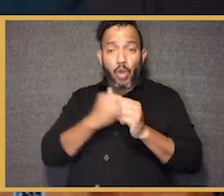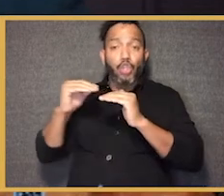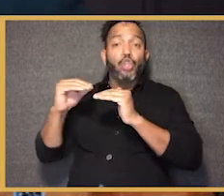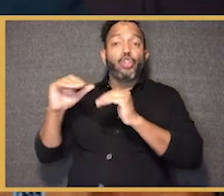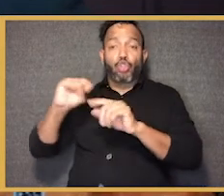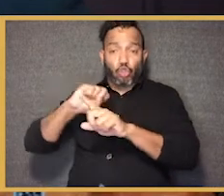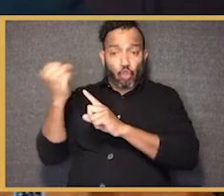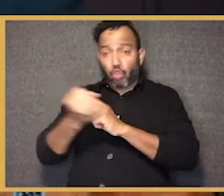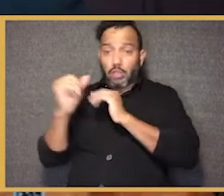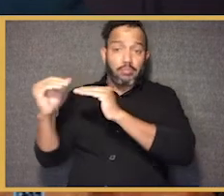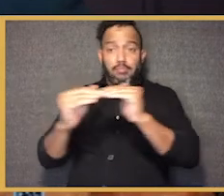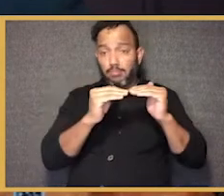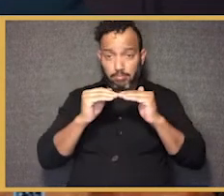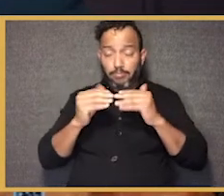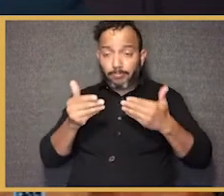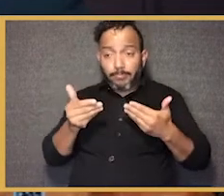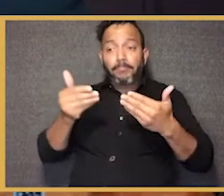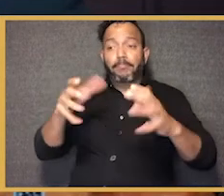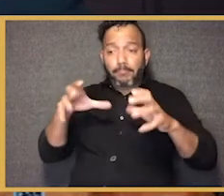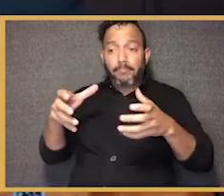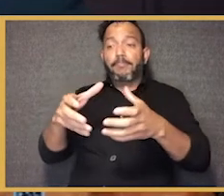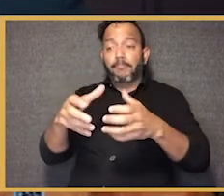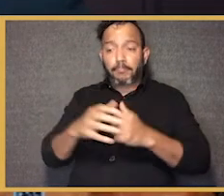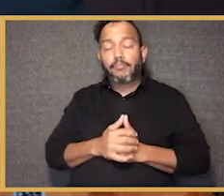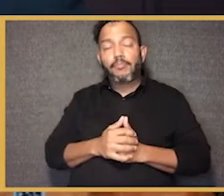mobility and equitable opportunity.